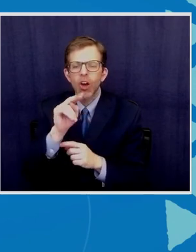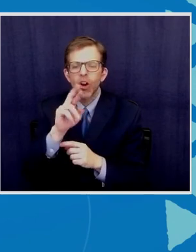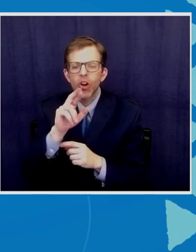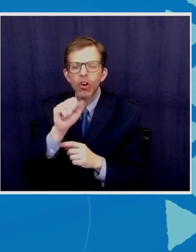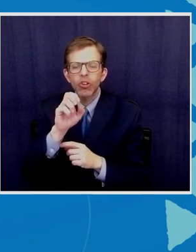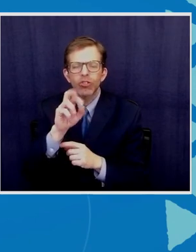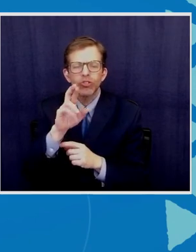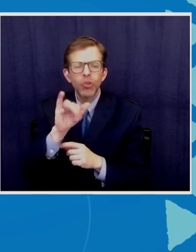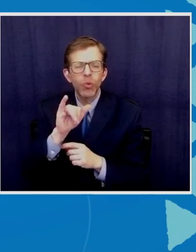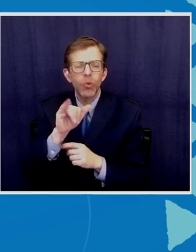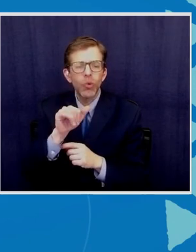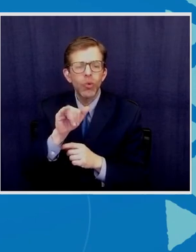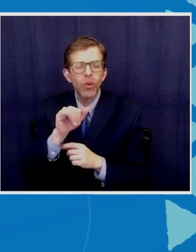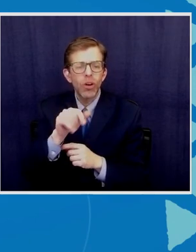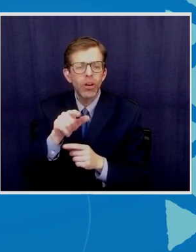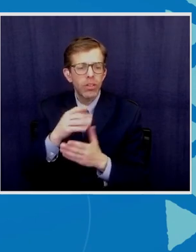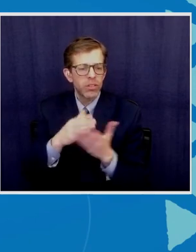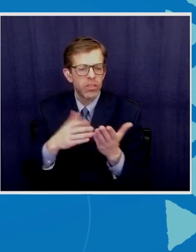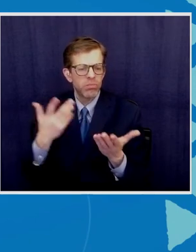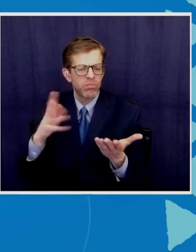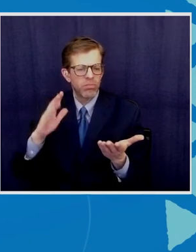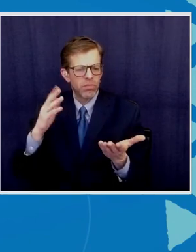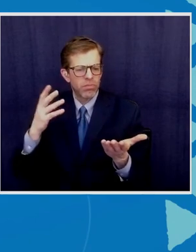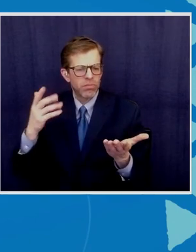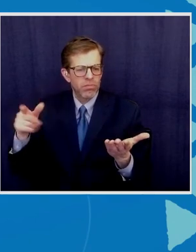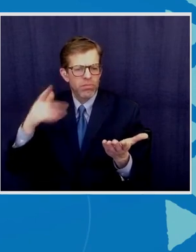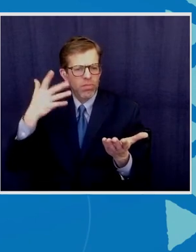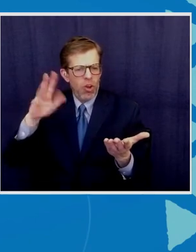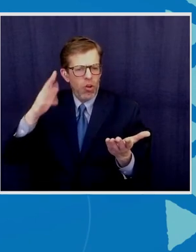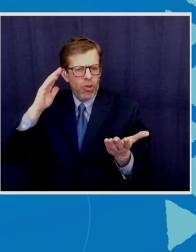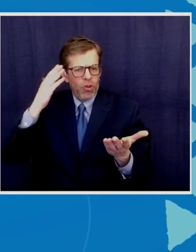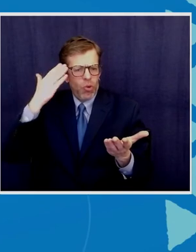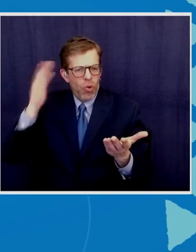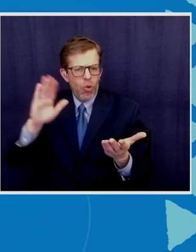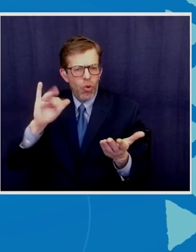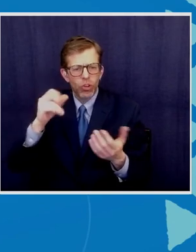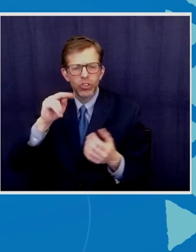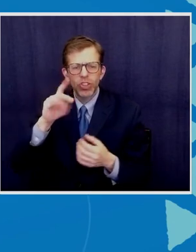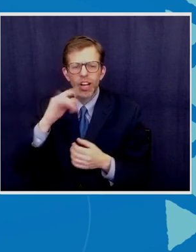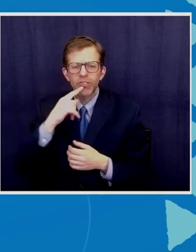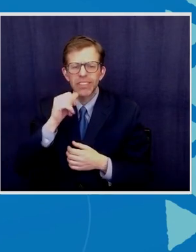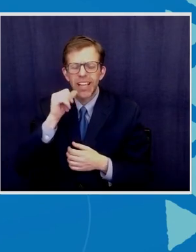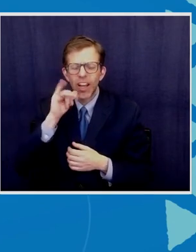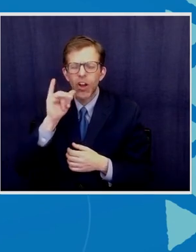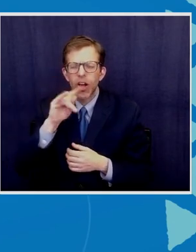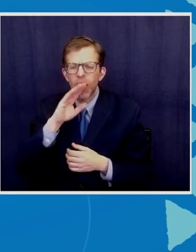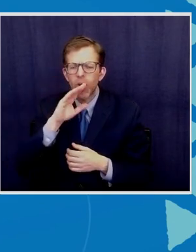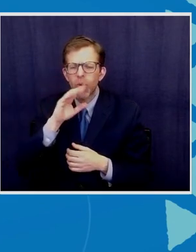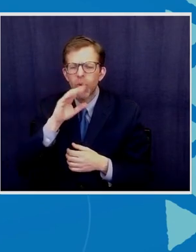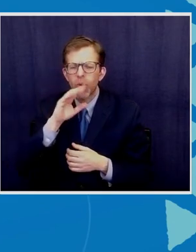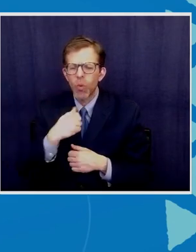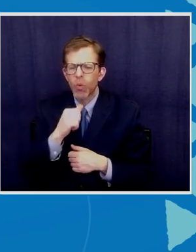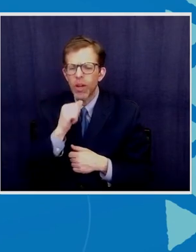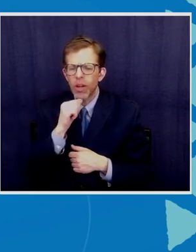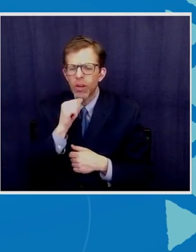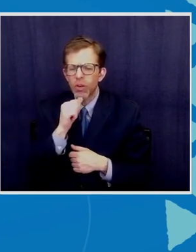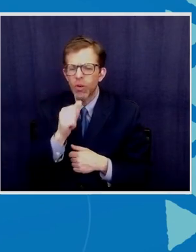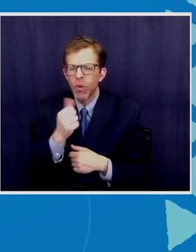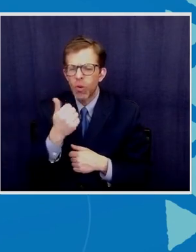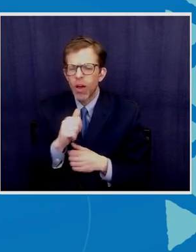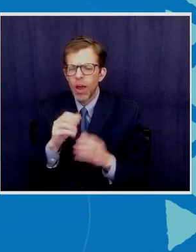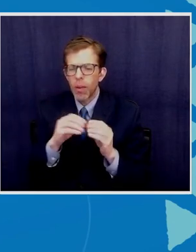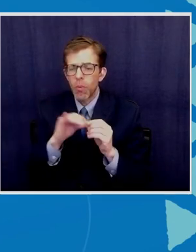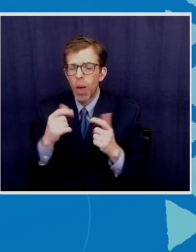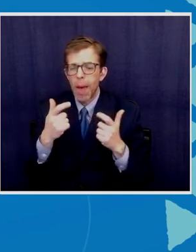nurseries are not known yesterday again mr jockey said he was we don't see anymore the big tuna we